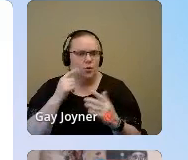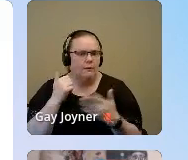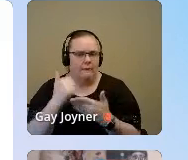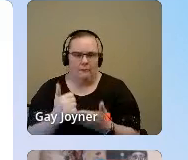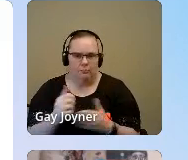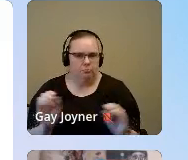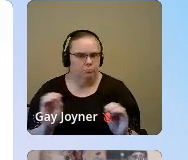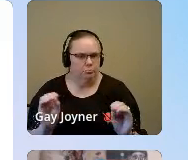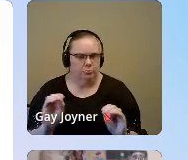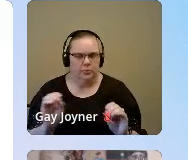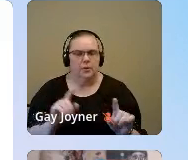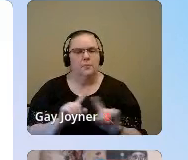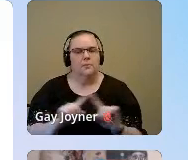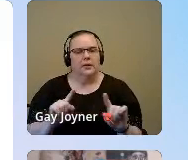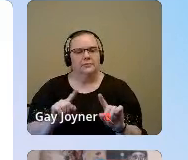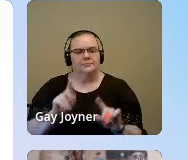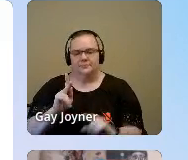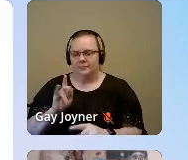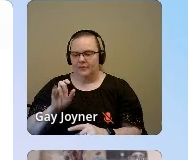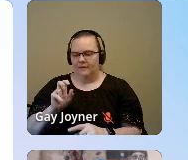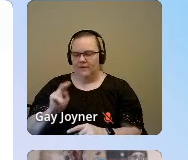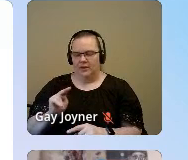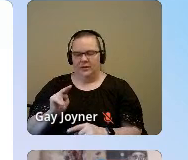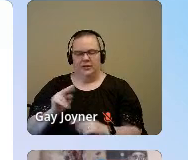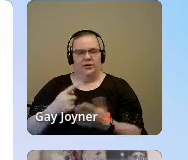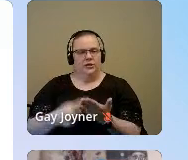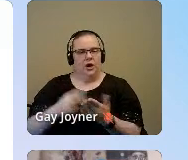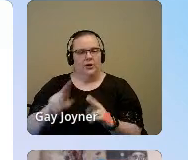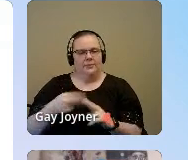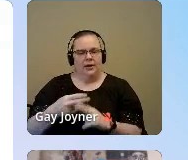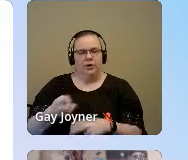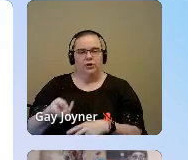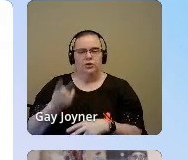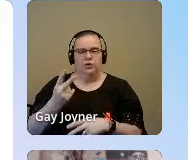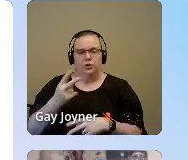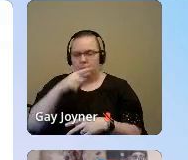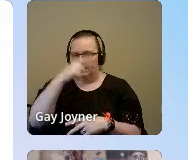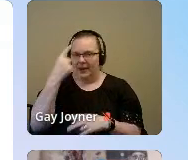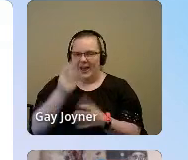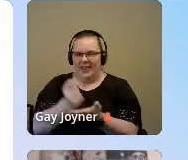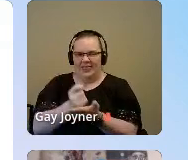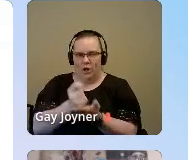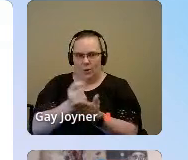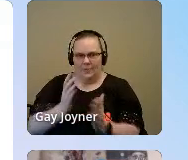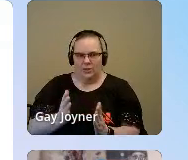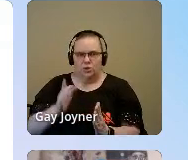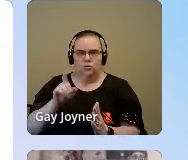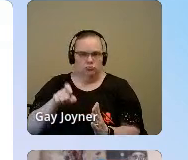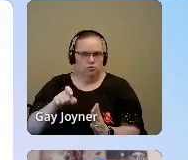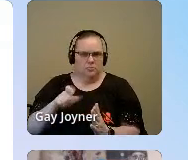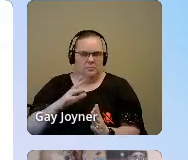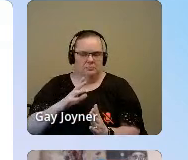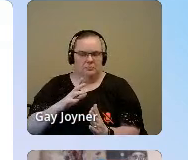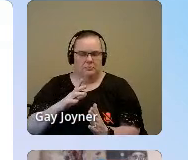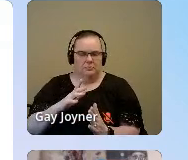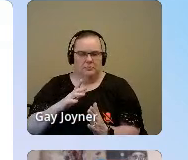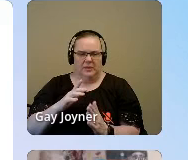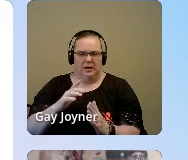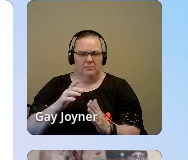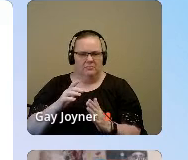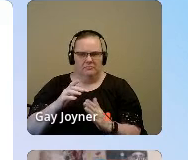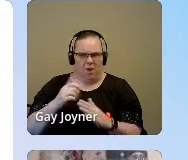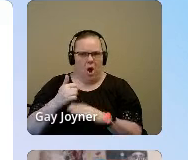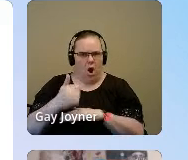So Kevin talked about having his first two black therapists were black and they thought he should have been over what he was struggling with the adoption